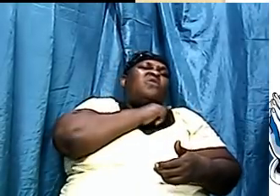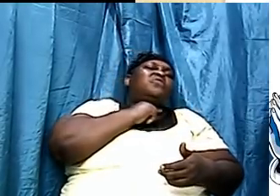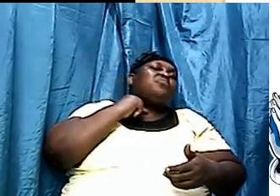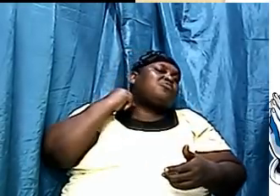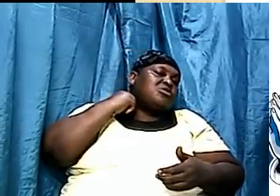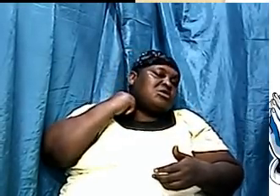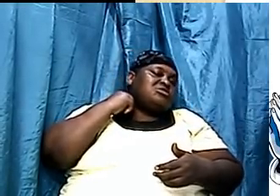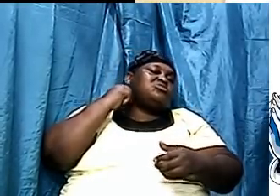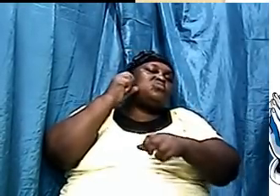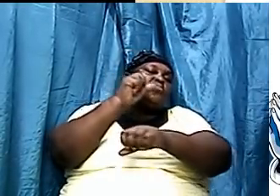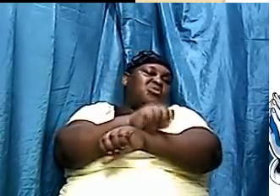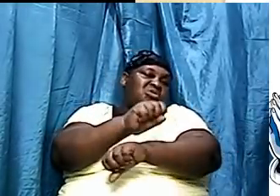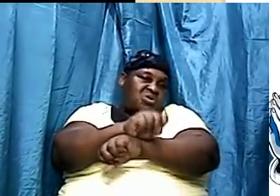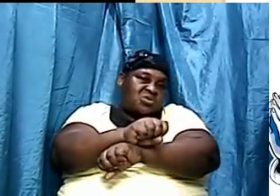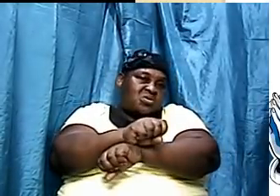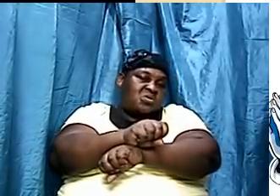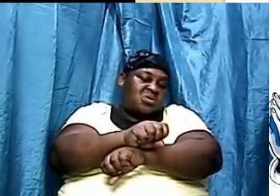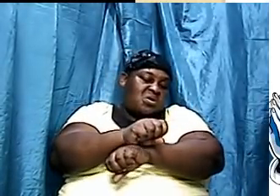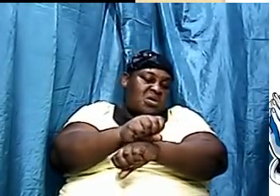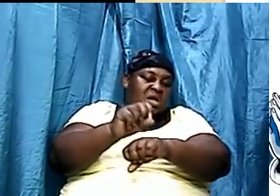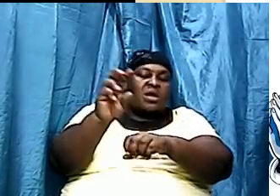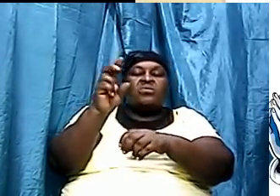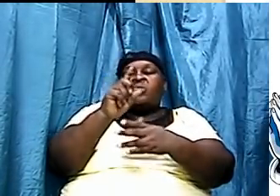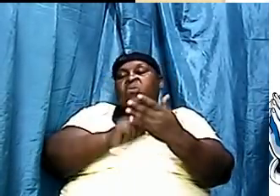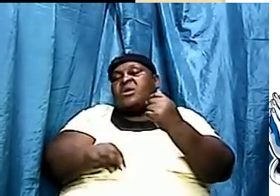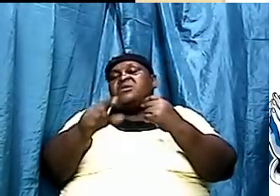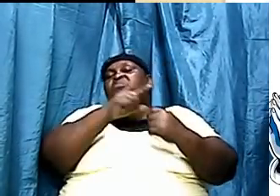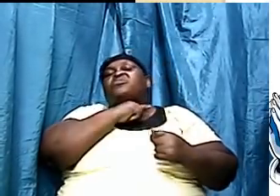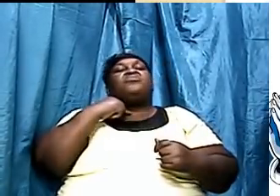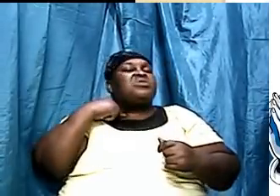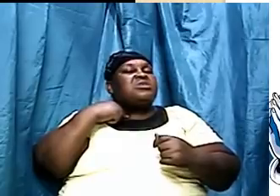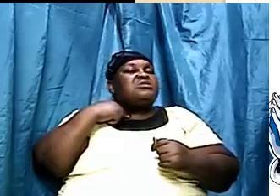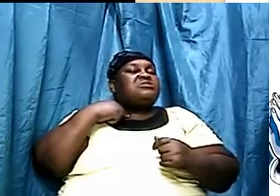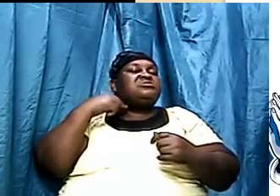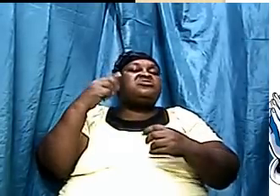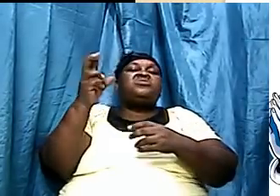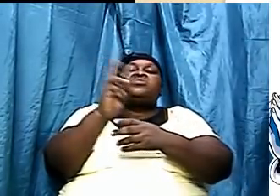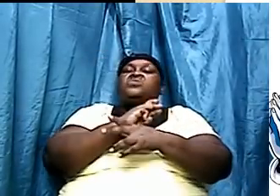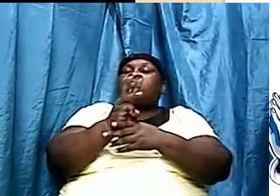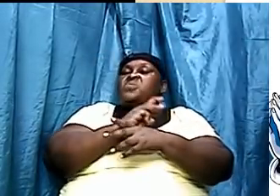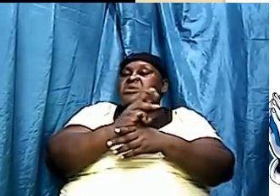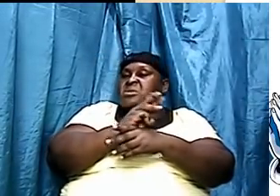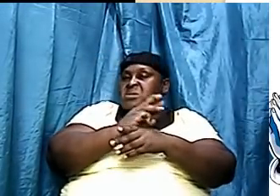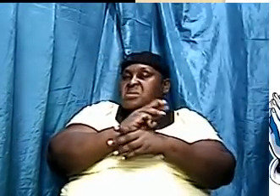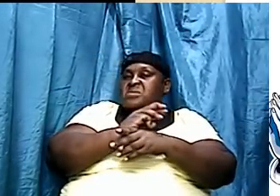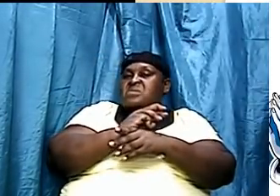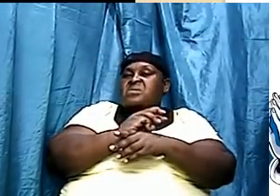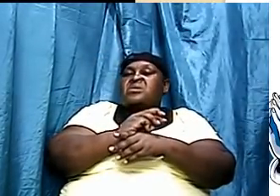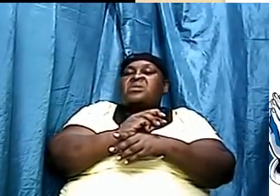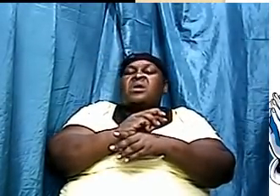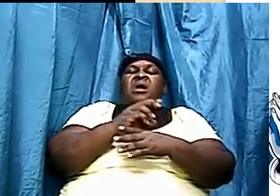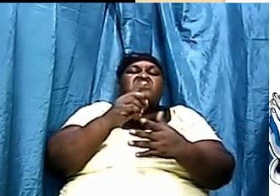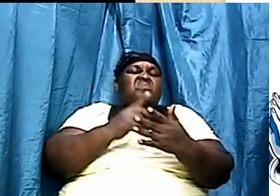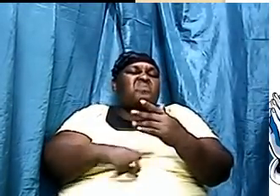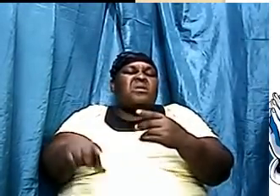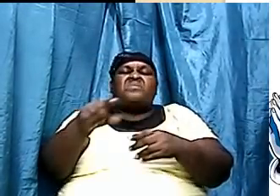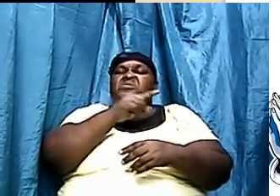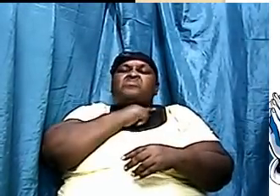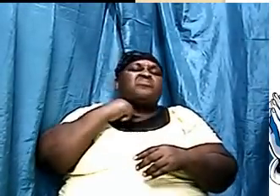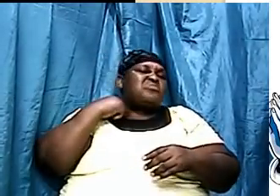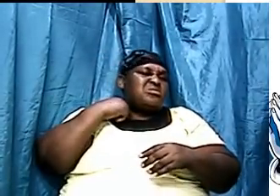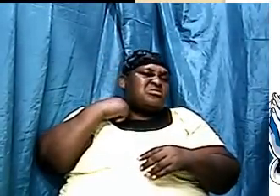mainly given to how the priest should dress, or the priest should operate, how he should live, how he must do your sacrifices, so on and so forth. For three months.